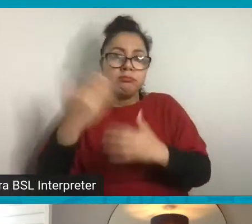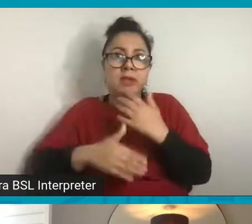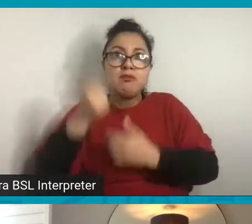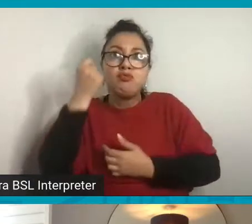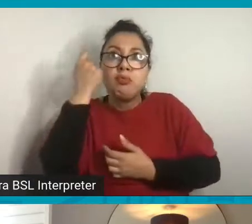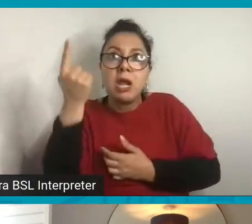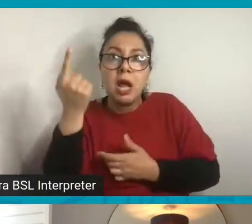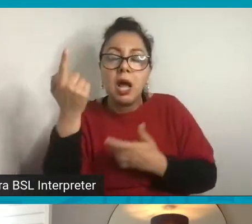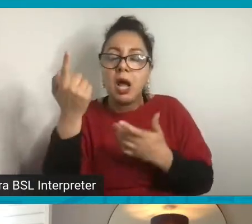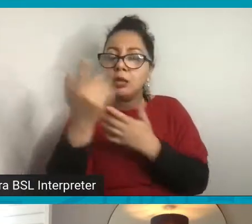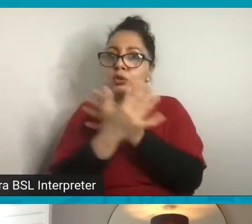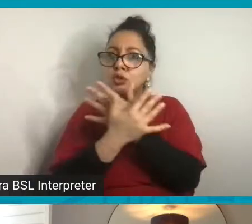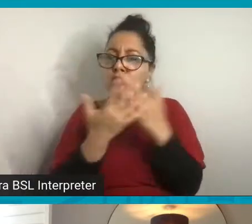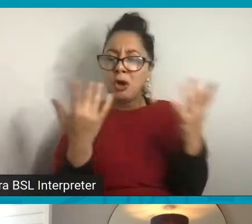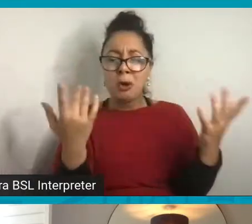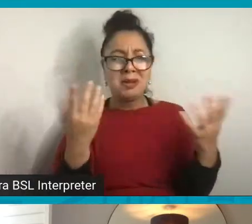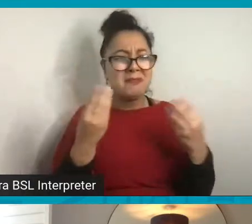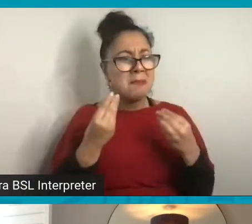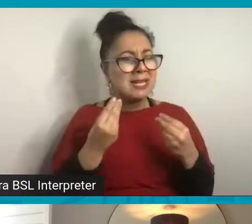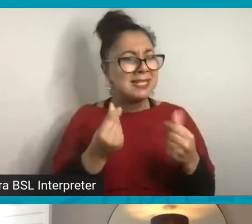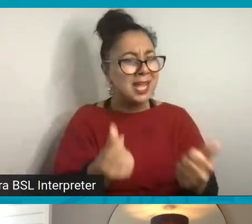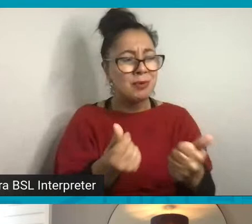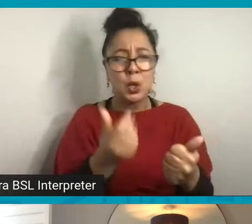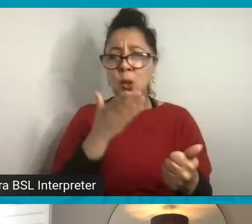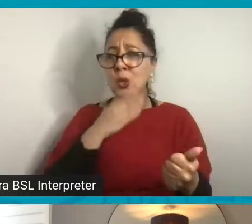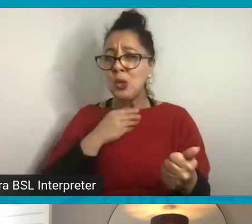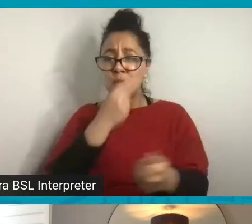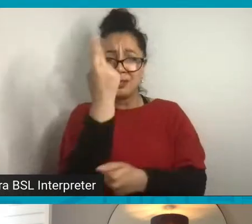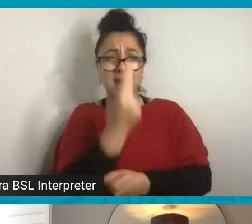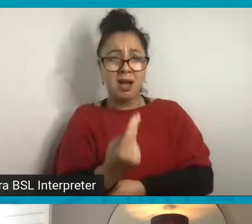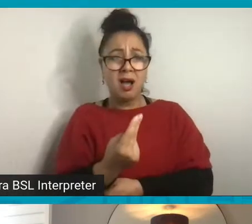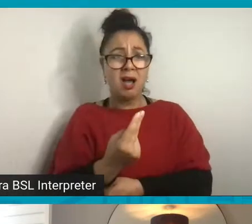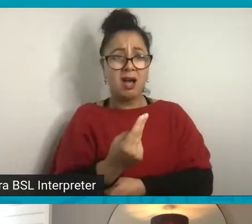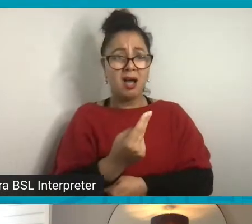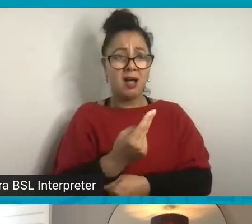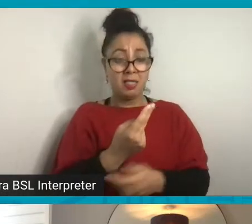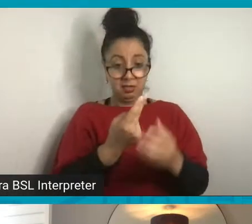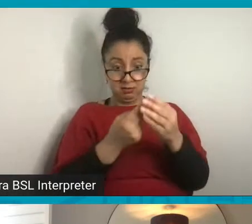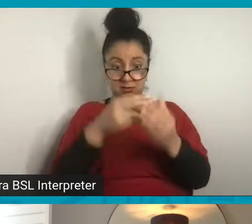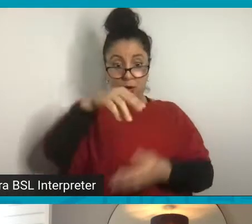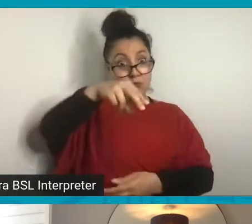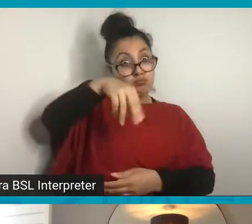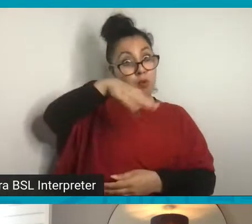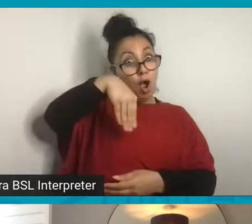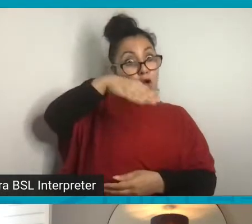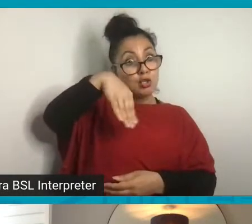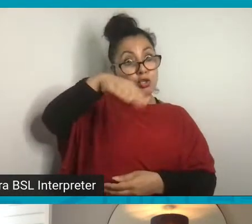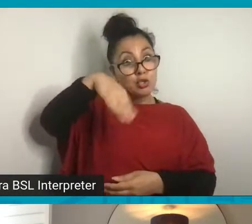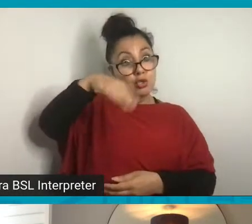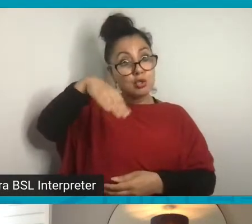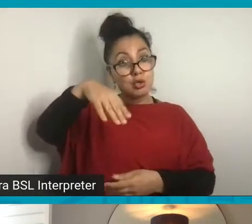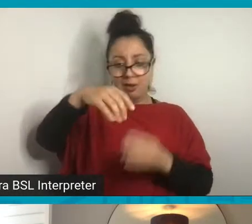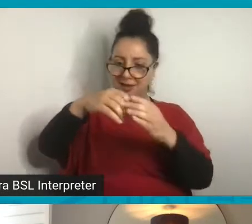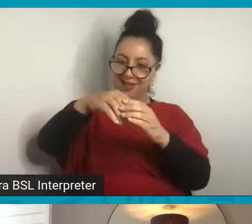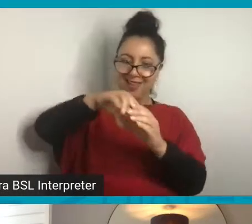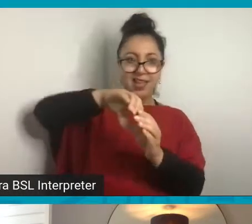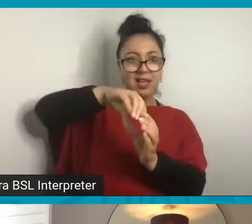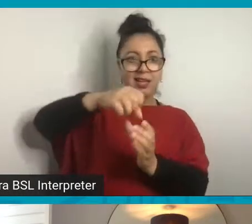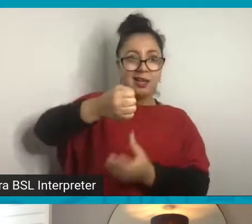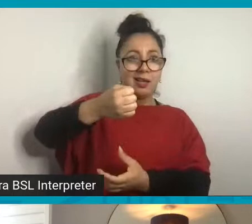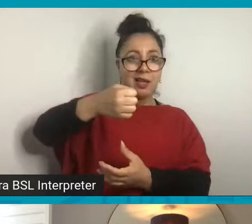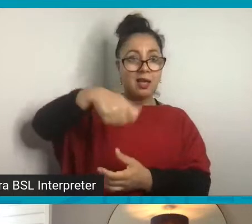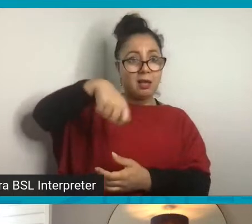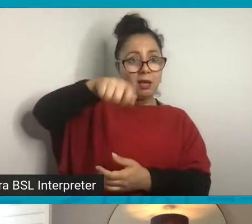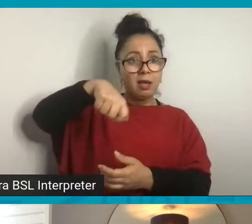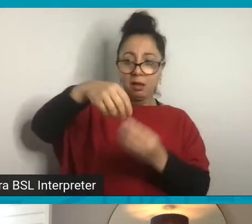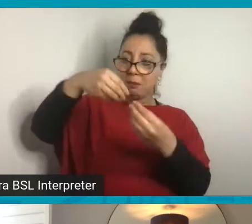so many of our materials that we're using are this brush that I'm using, the handle. It's got